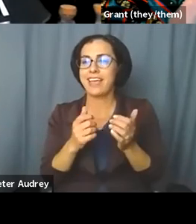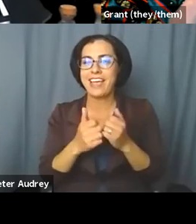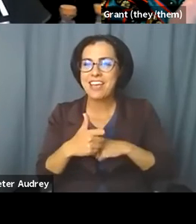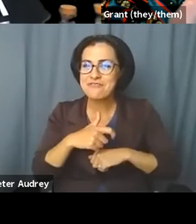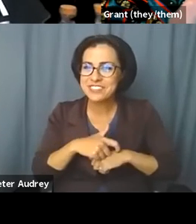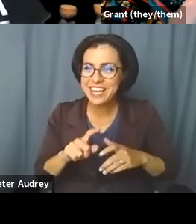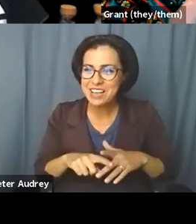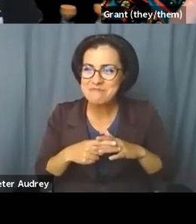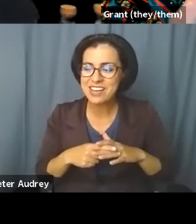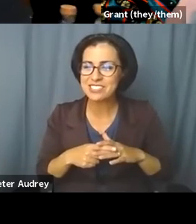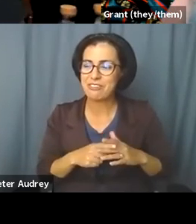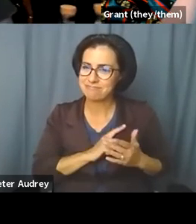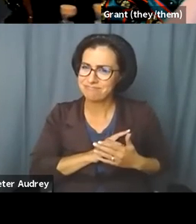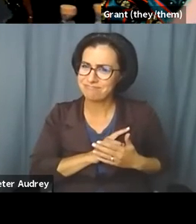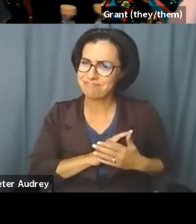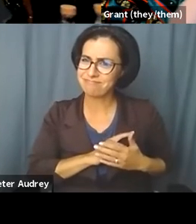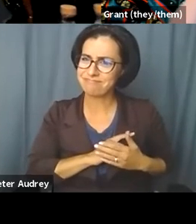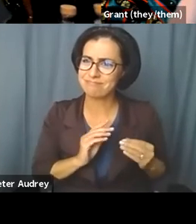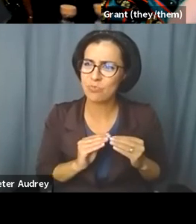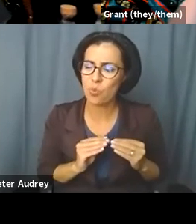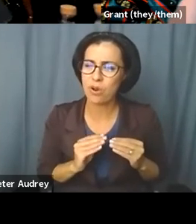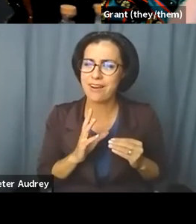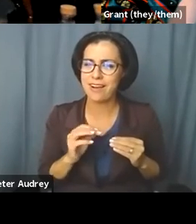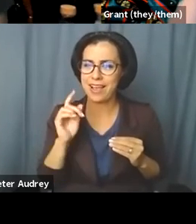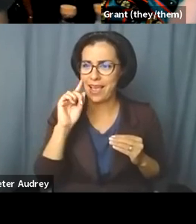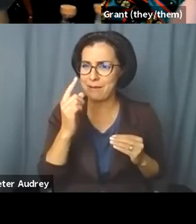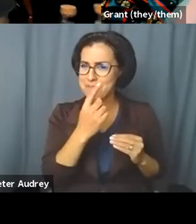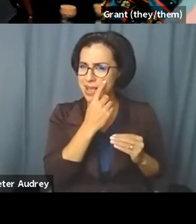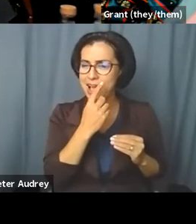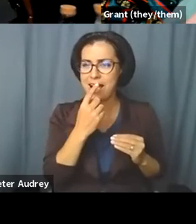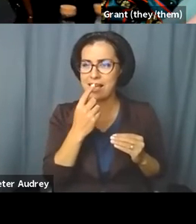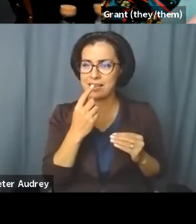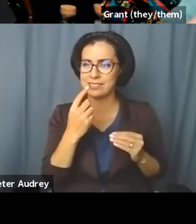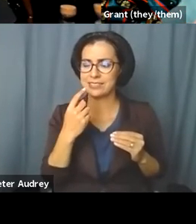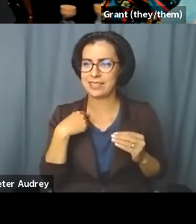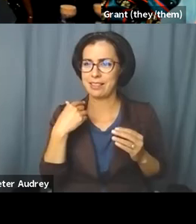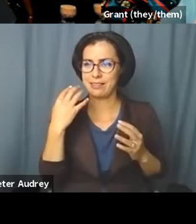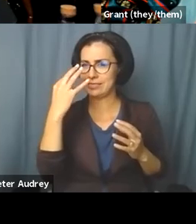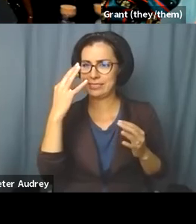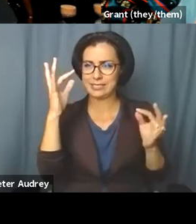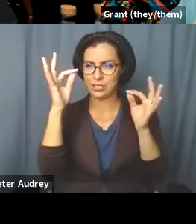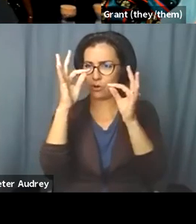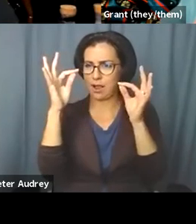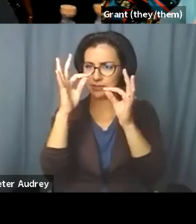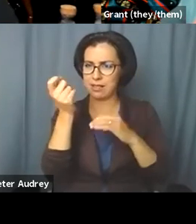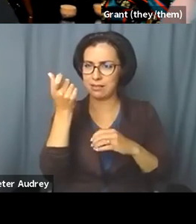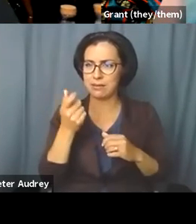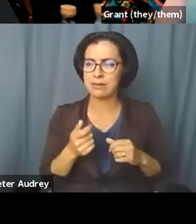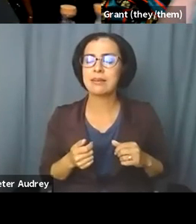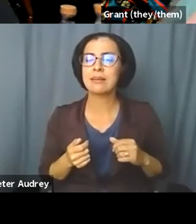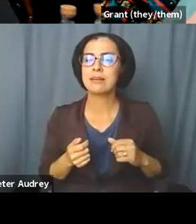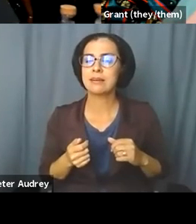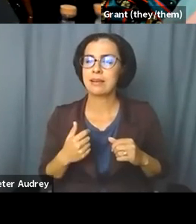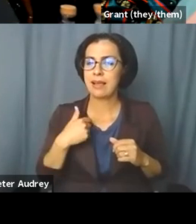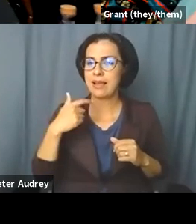starts to beat a little bit faster and my eyes start to get a little bit like dizzy and cross-eyed. And so, um, I think